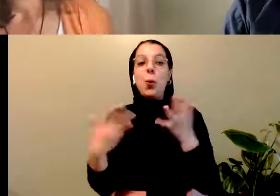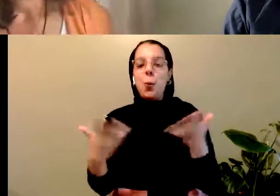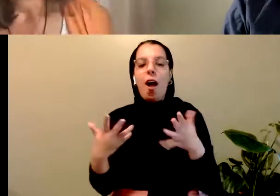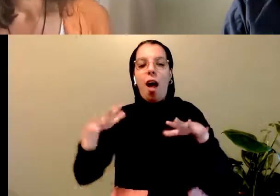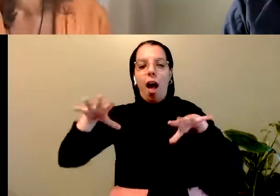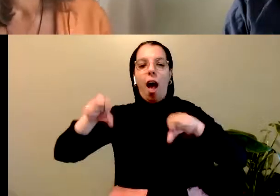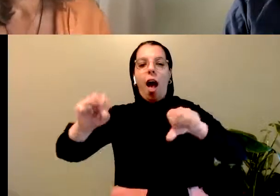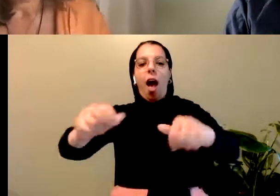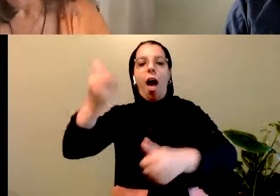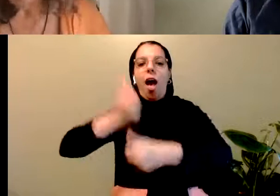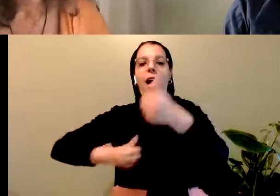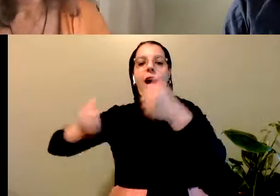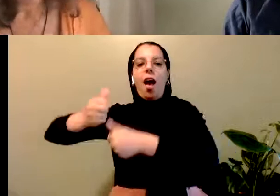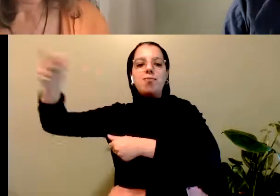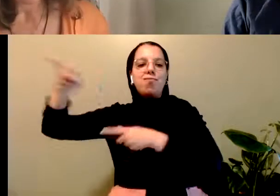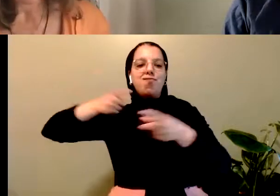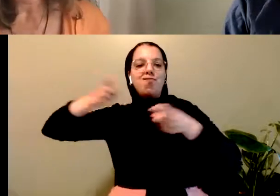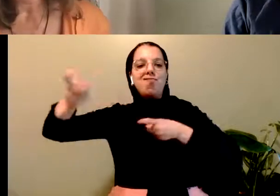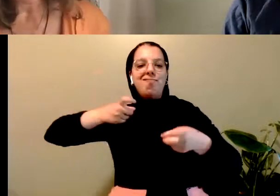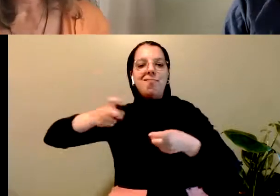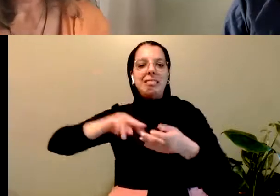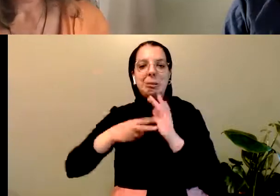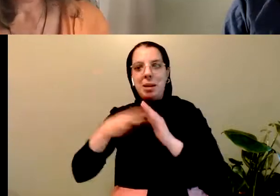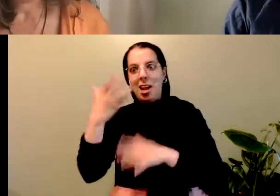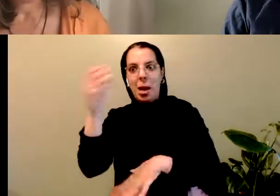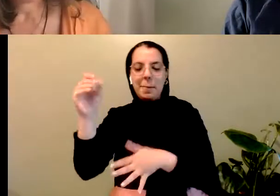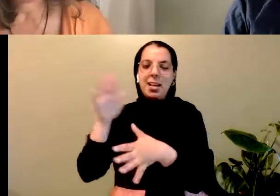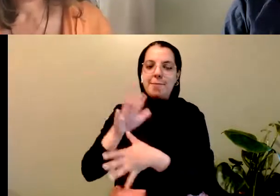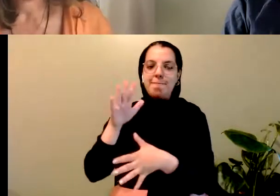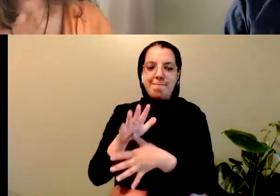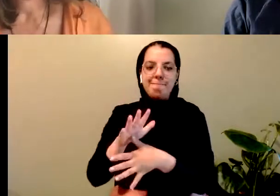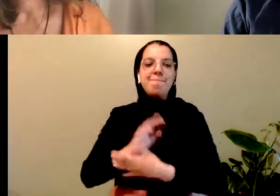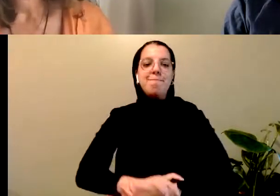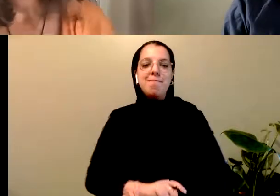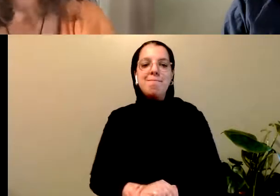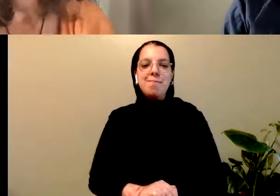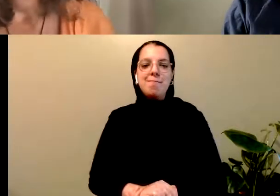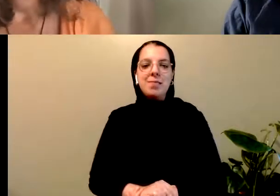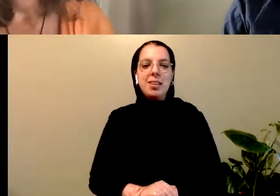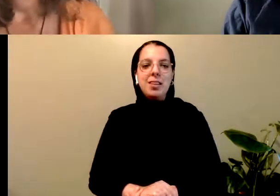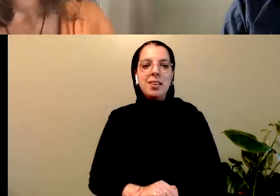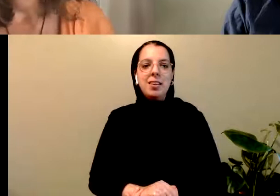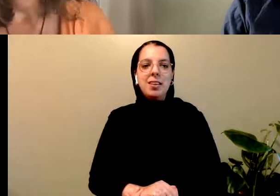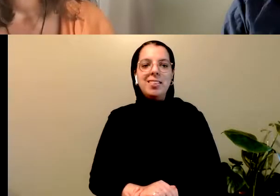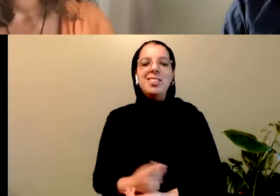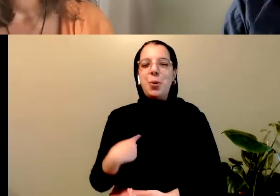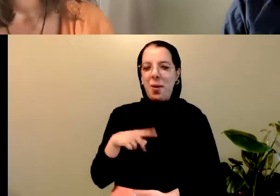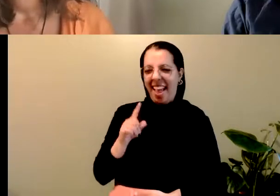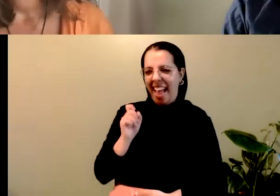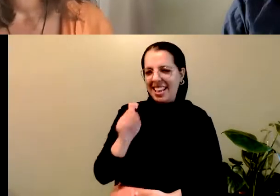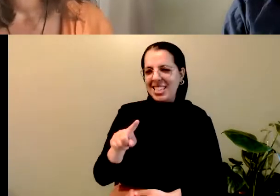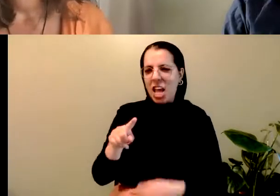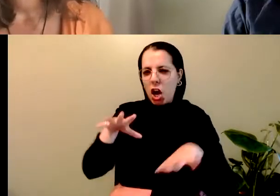corporate and bureaucratic. They so, one has to ask, are colonial, corporate, bureaucratic spaces